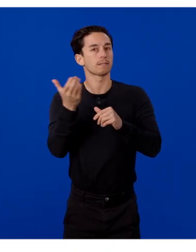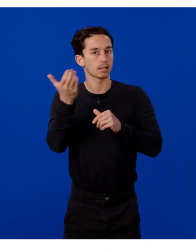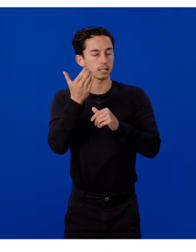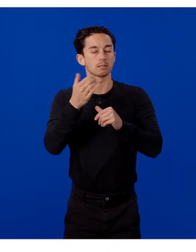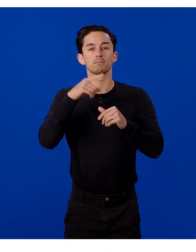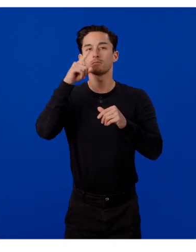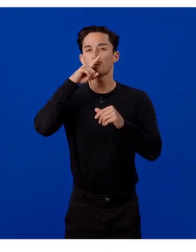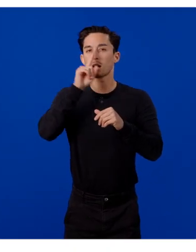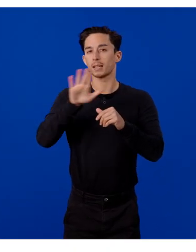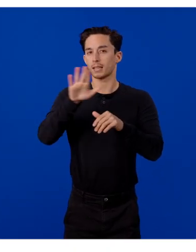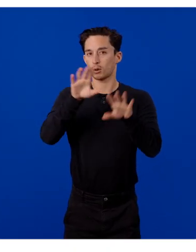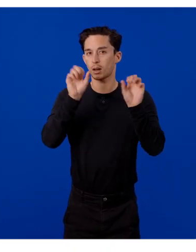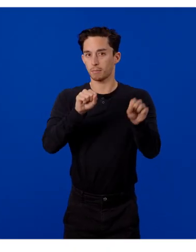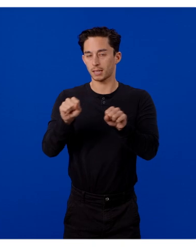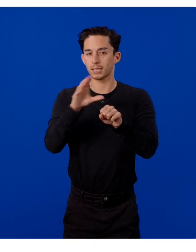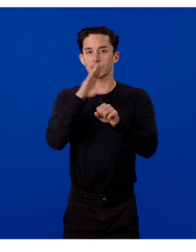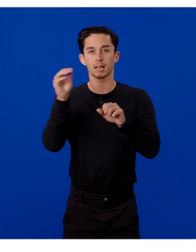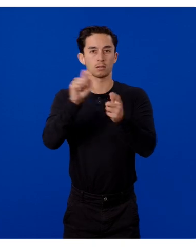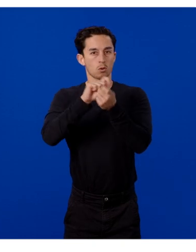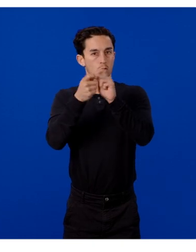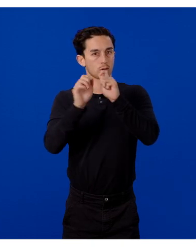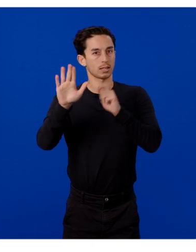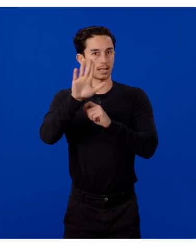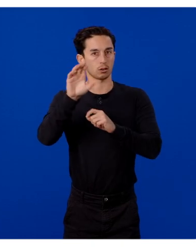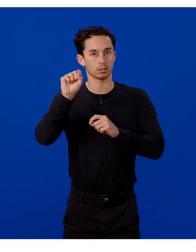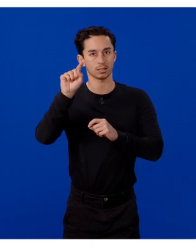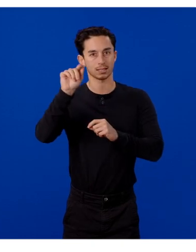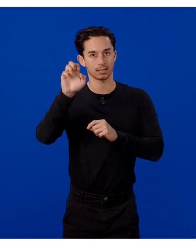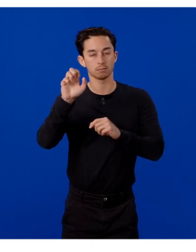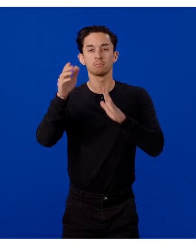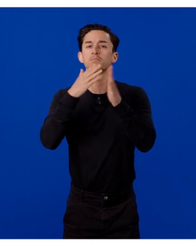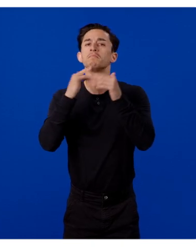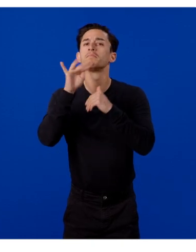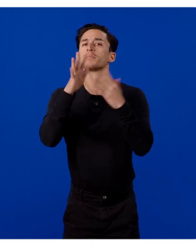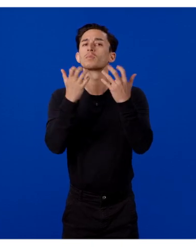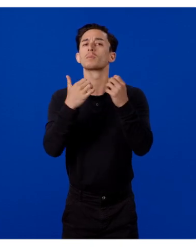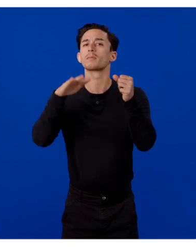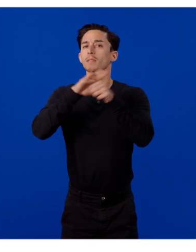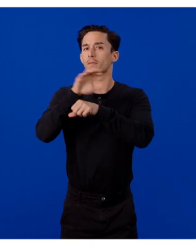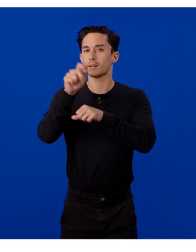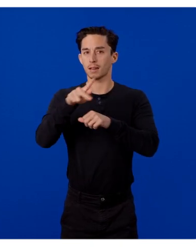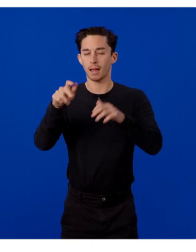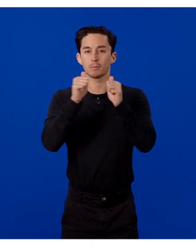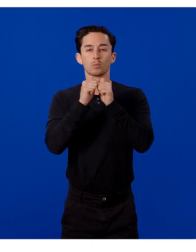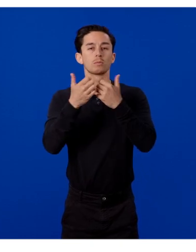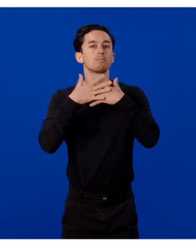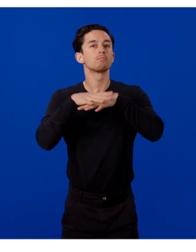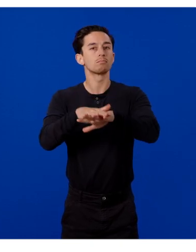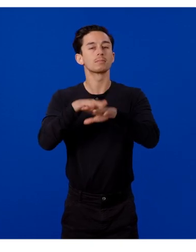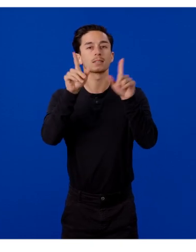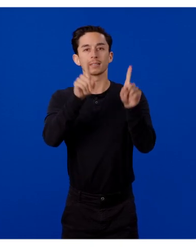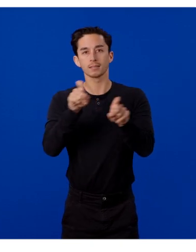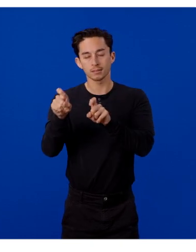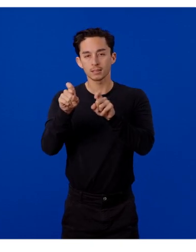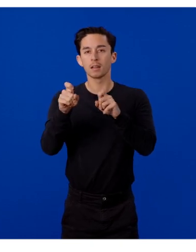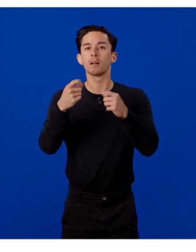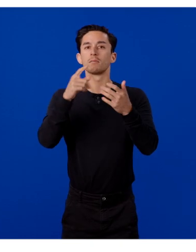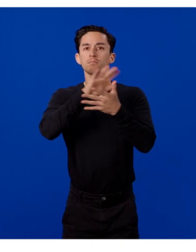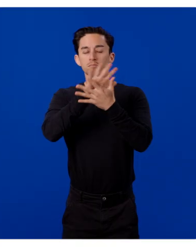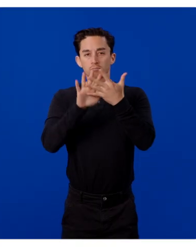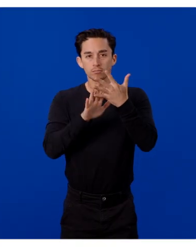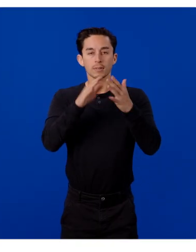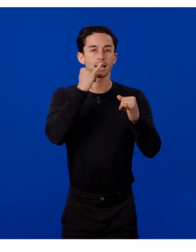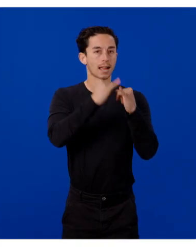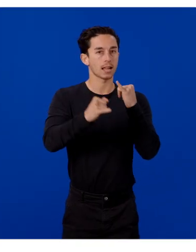mocking their capabilities, and altering their states. Whether you want to cover your app with integration tests, end-to-end tests, or just